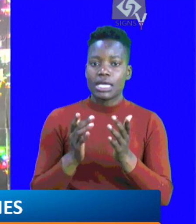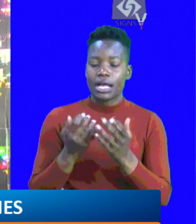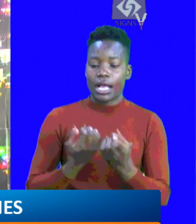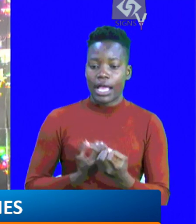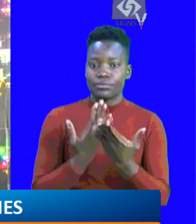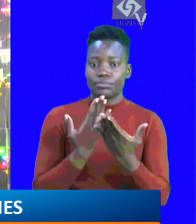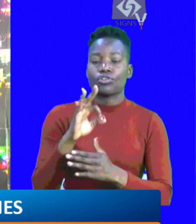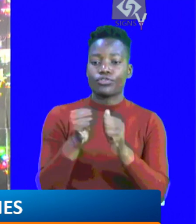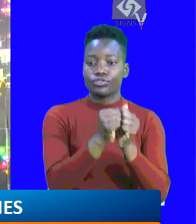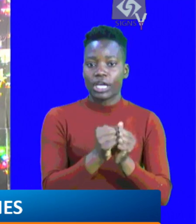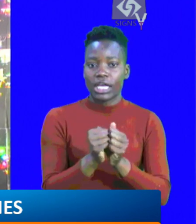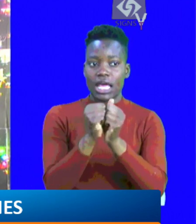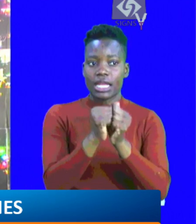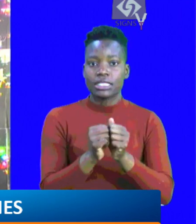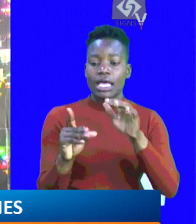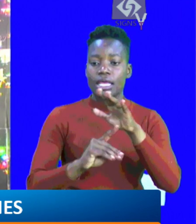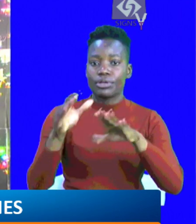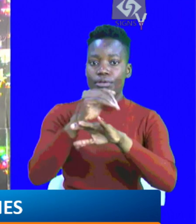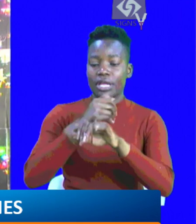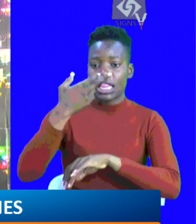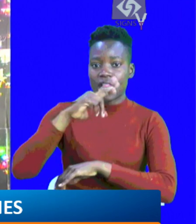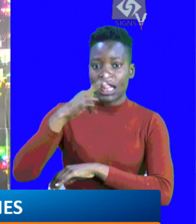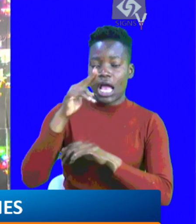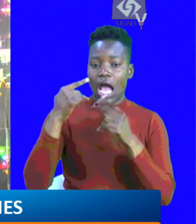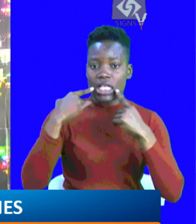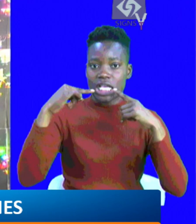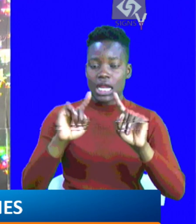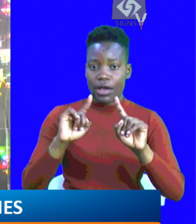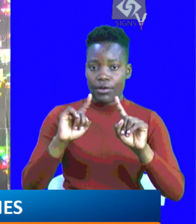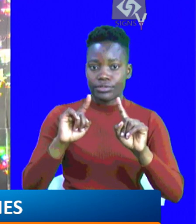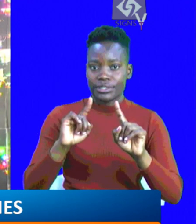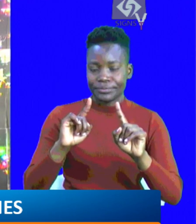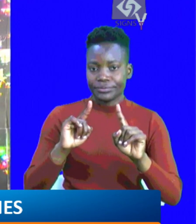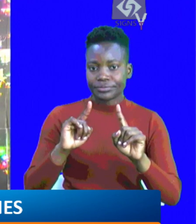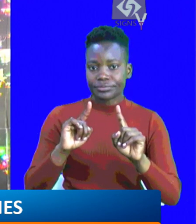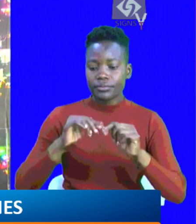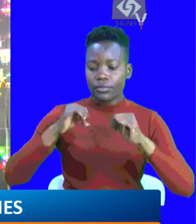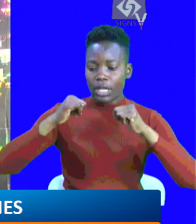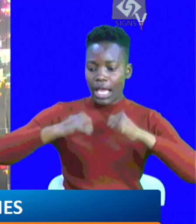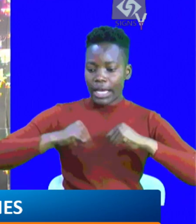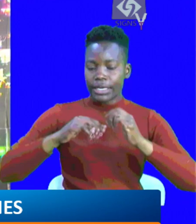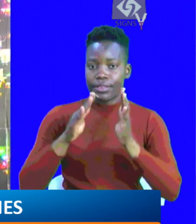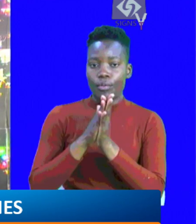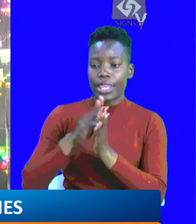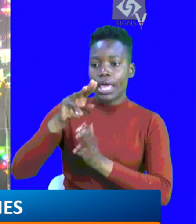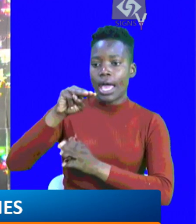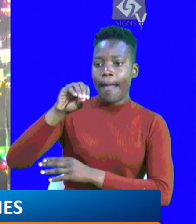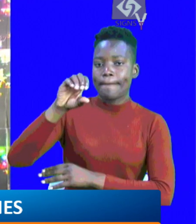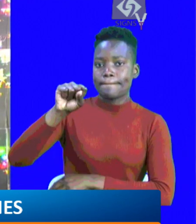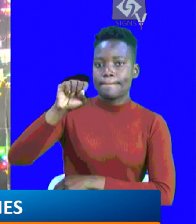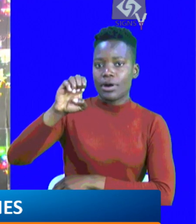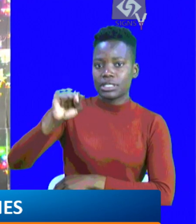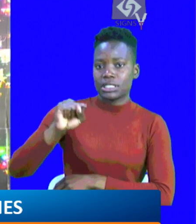expression of solidarity, Deputy President Rigathe Gashagwa has declared he agrees with Moses